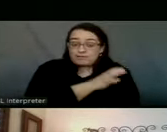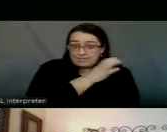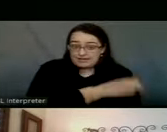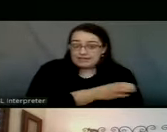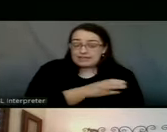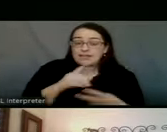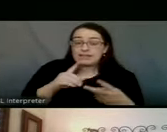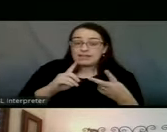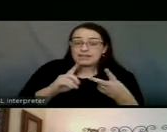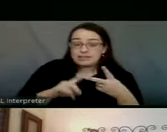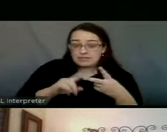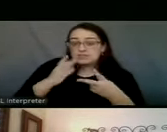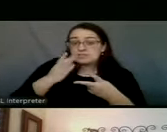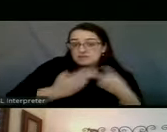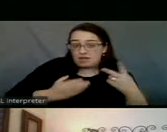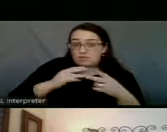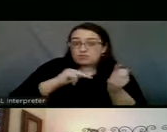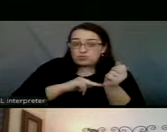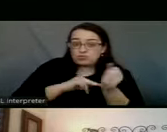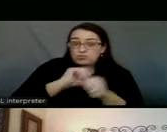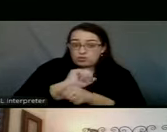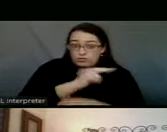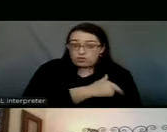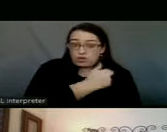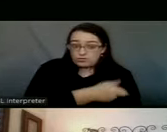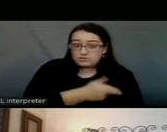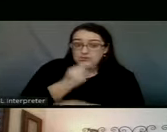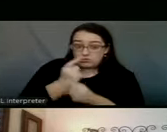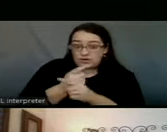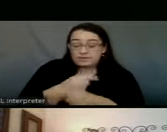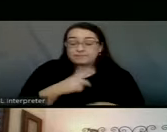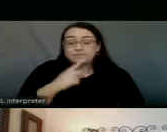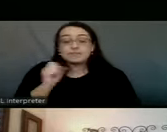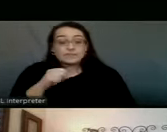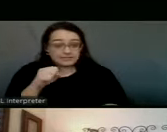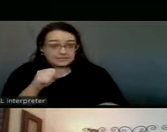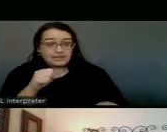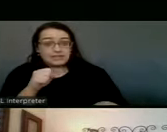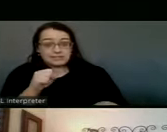there's a large number that are actually working the hospitals, right? Right.